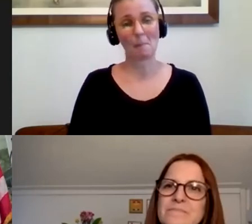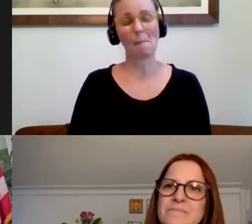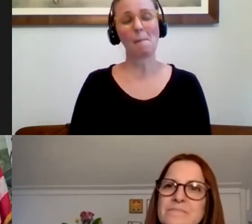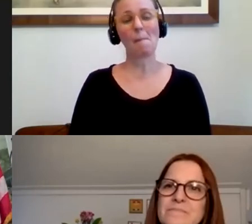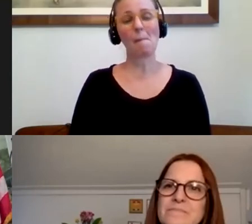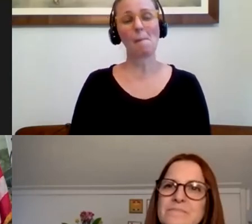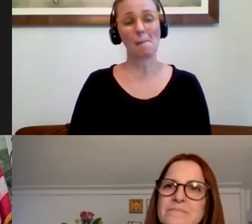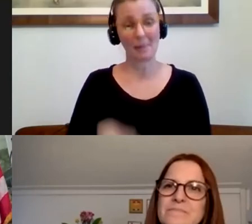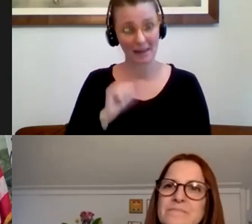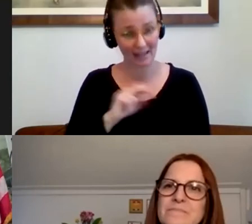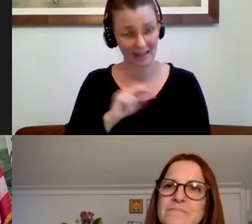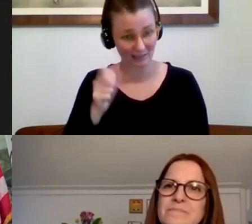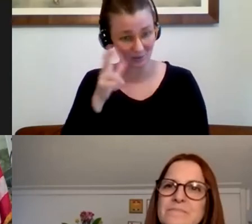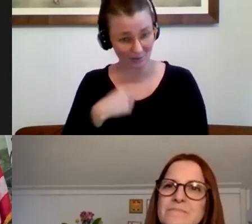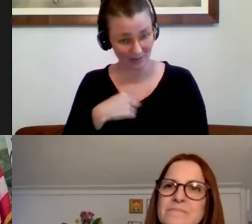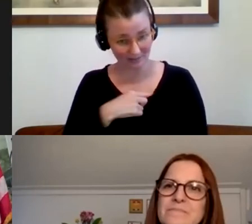Ann, can you hear us?